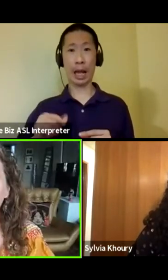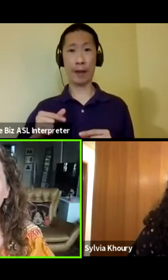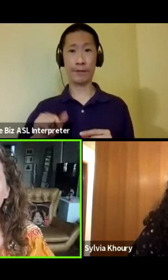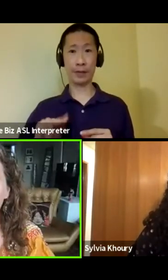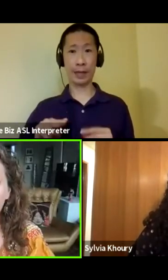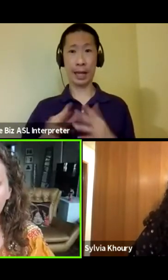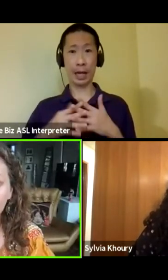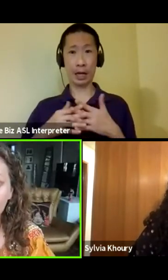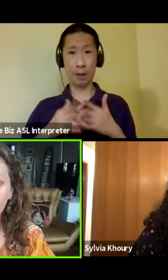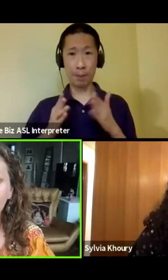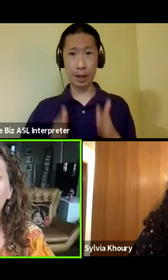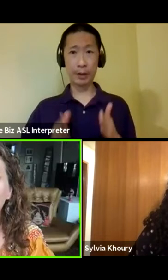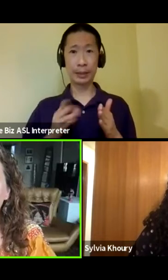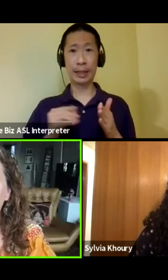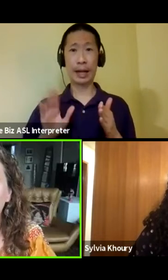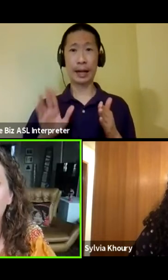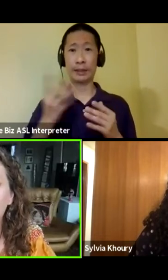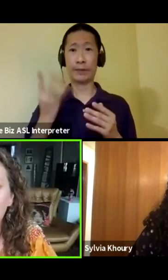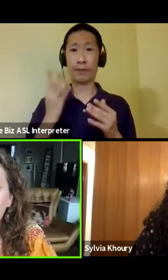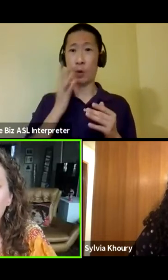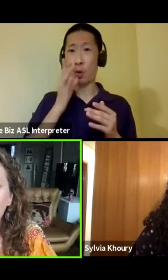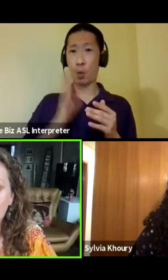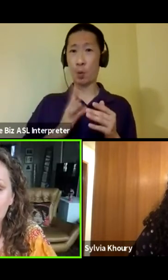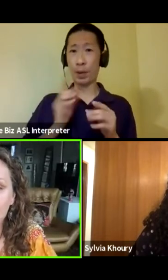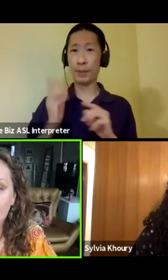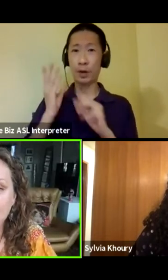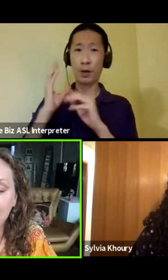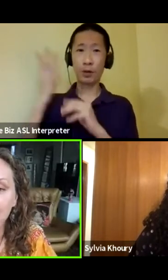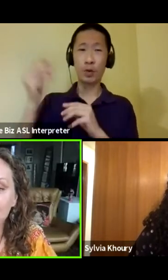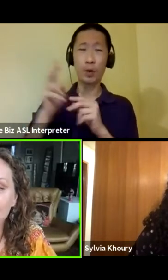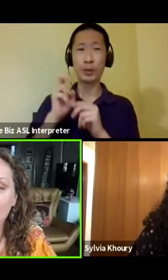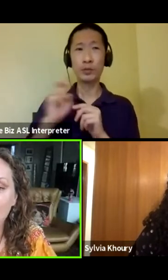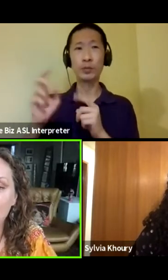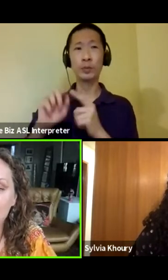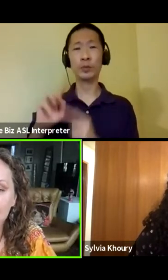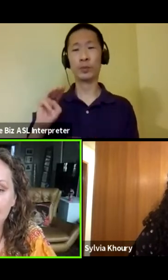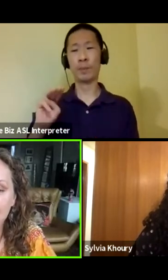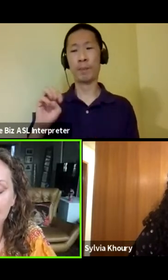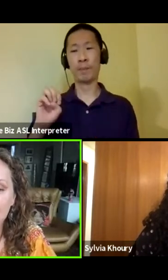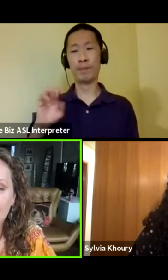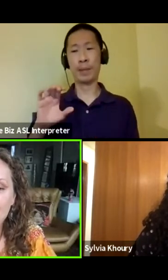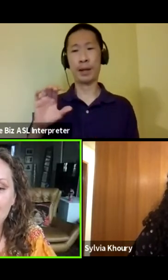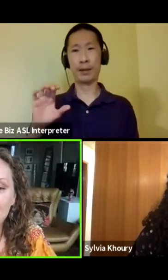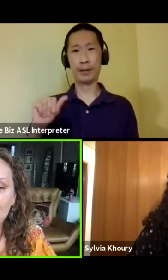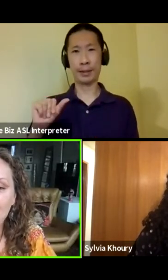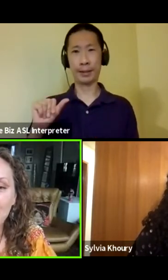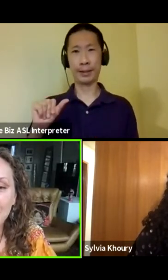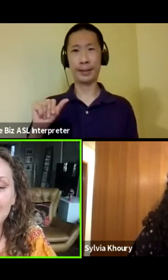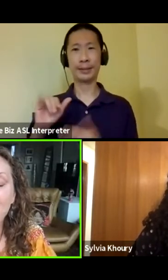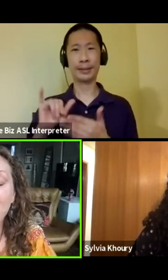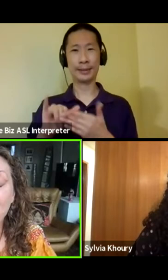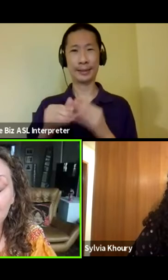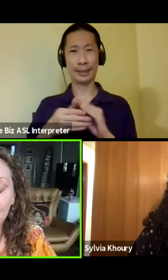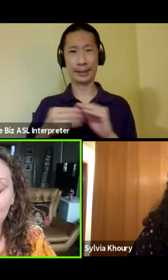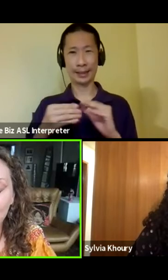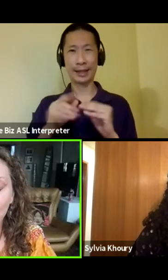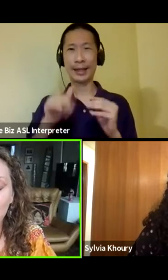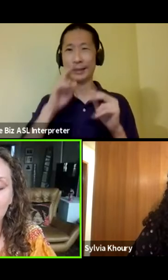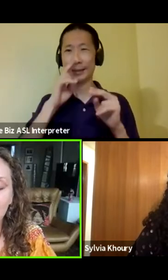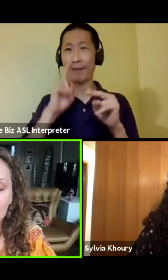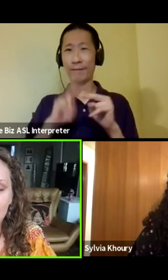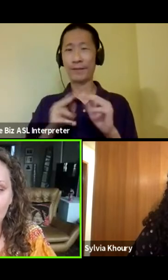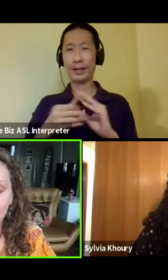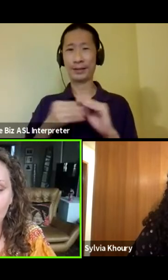And they're, these four women are going on a pilgrimage to Mecca. So it's a story. It's a fun